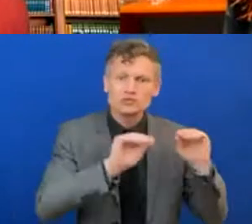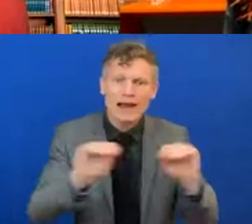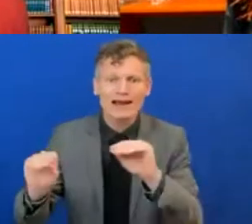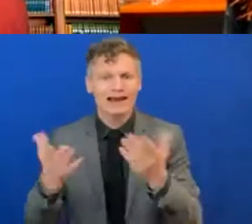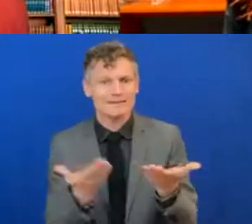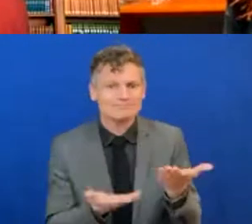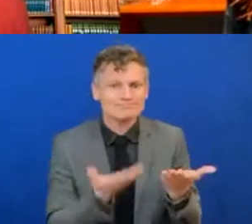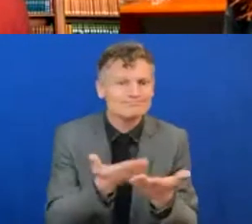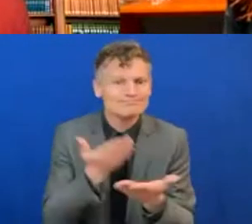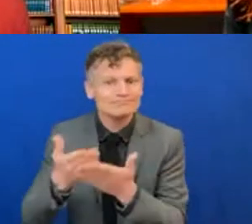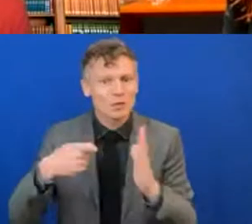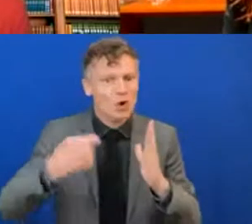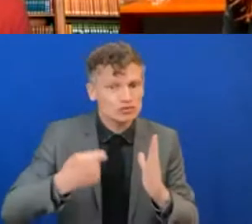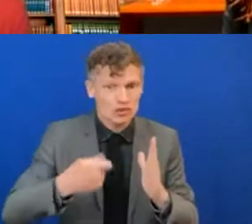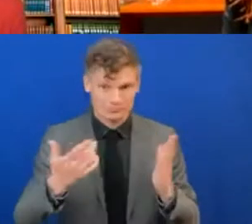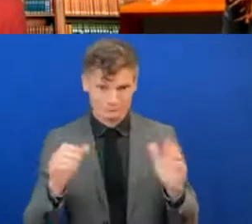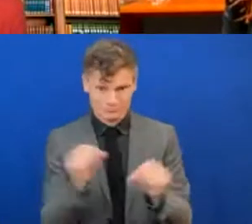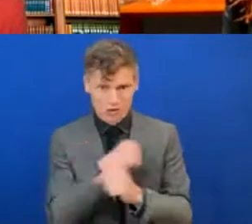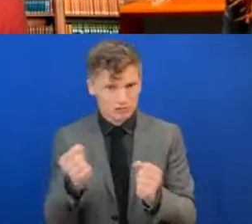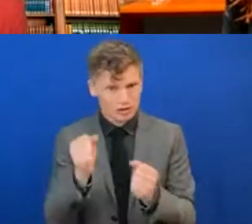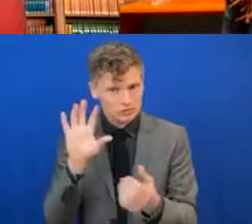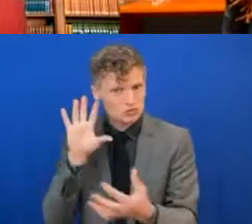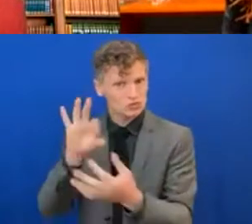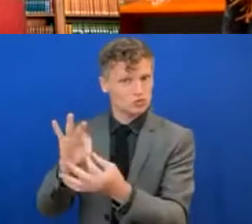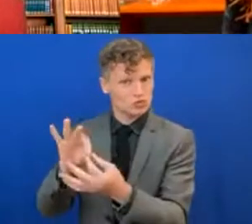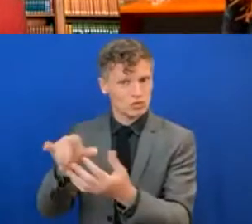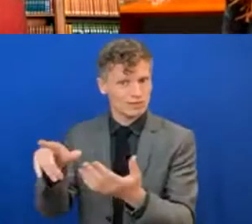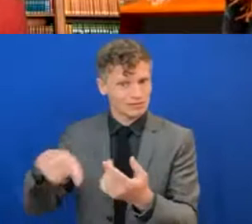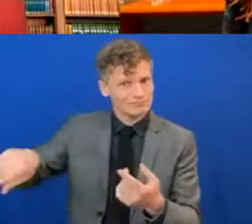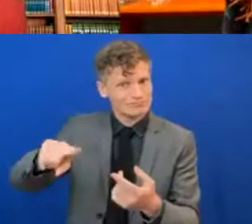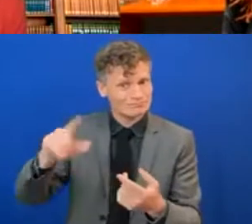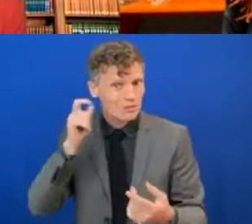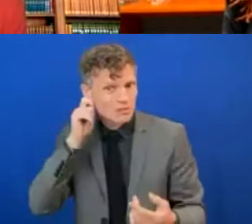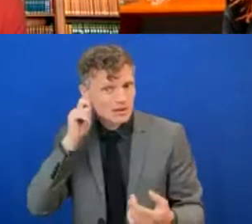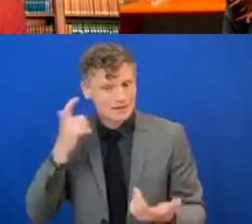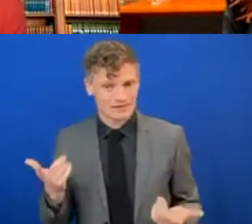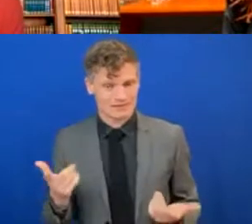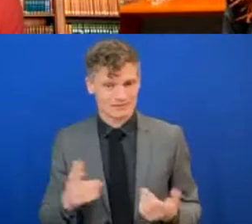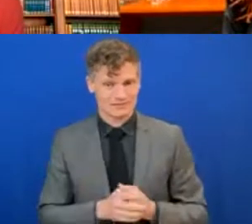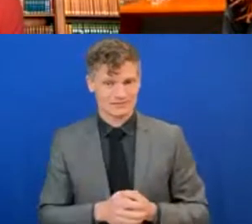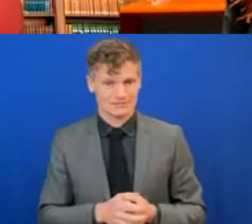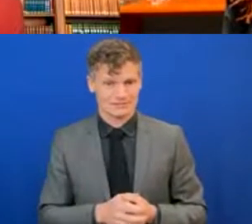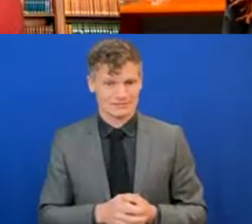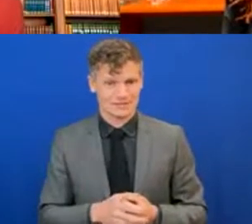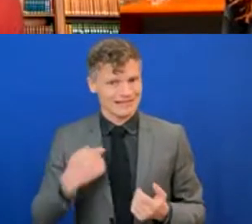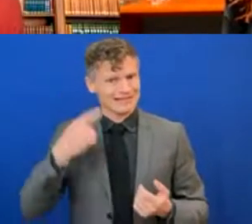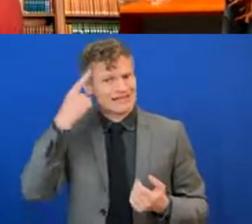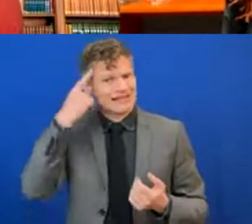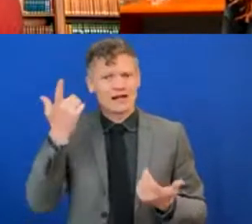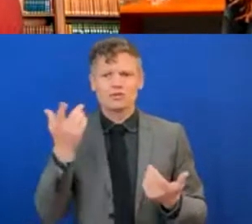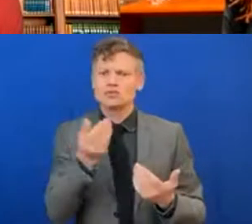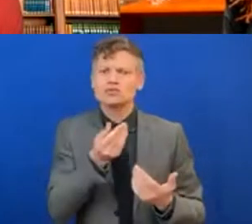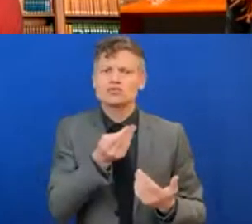that is sent to them by members of their family who are working abroad,